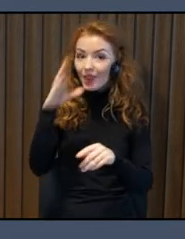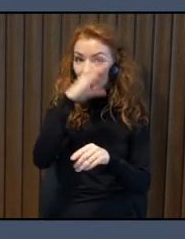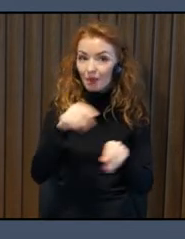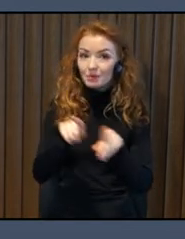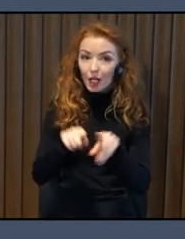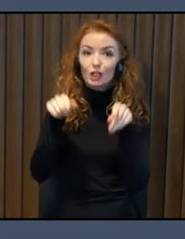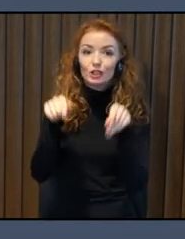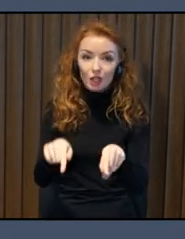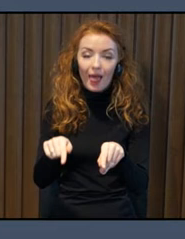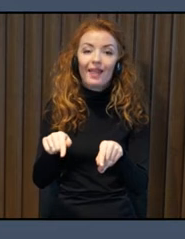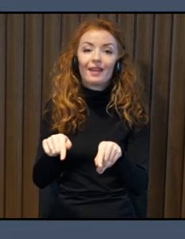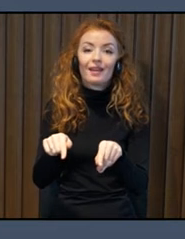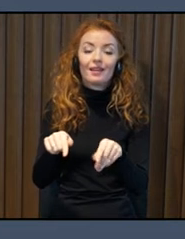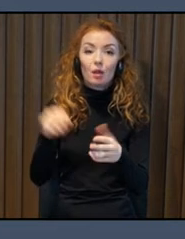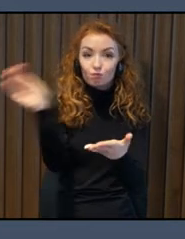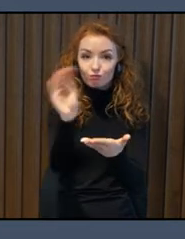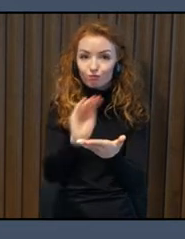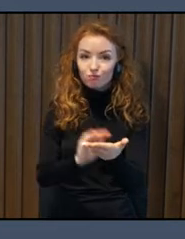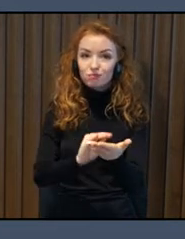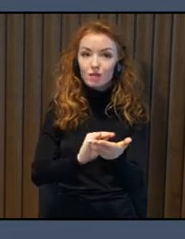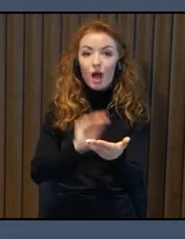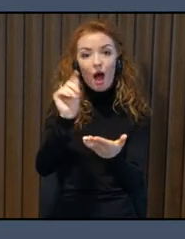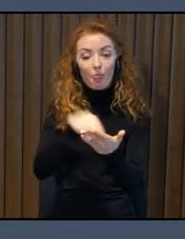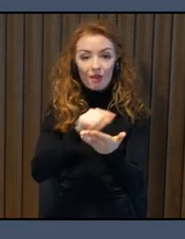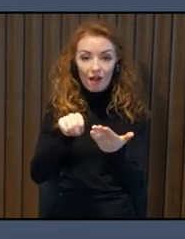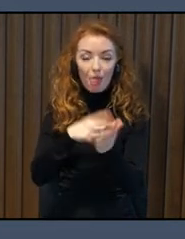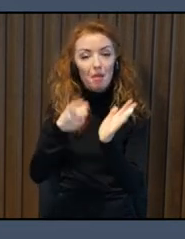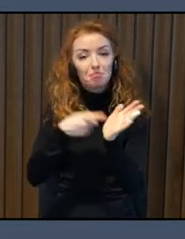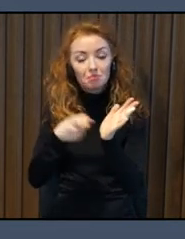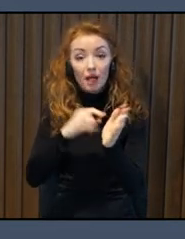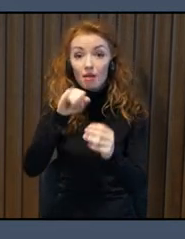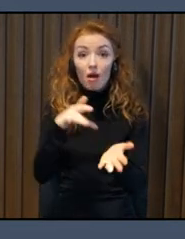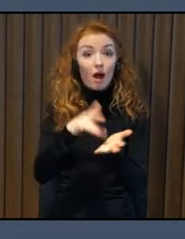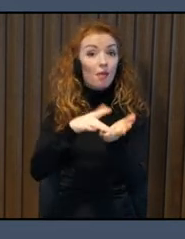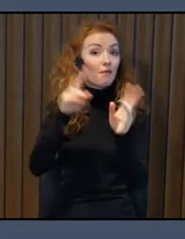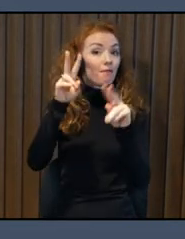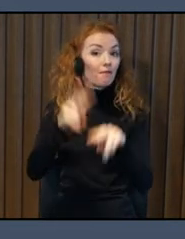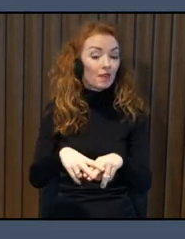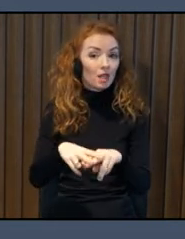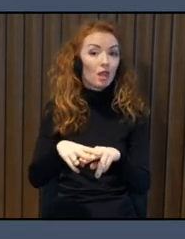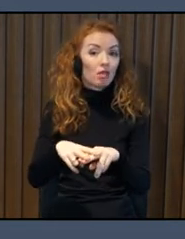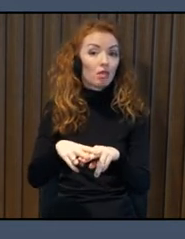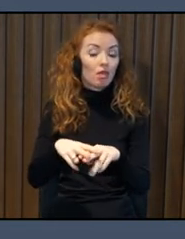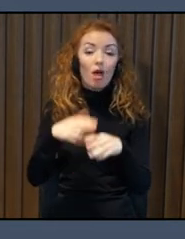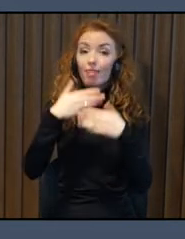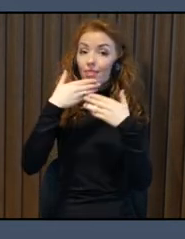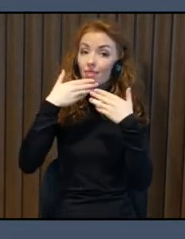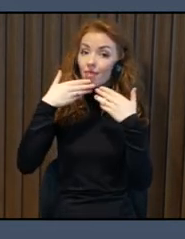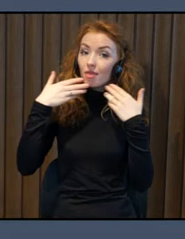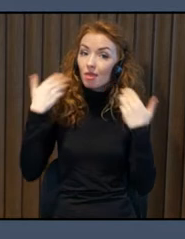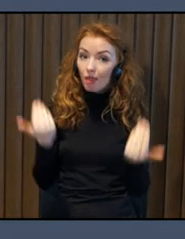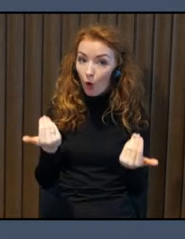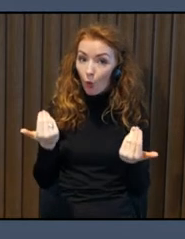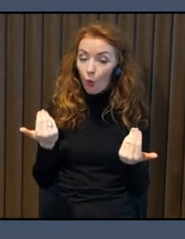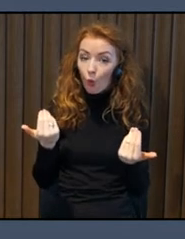accessible for some perspective. And this gives us a chance to find out about this and to do something